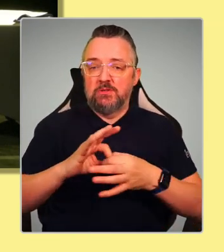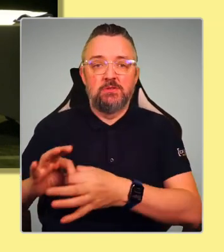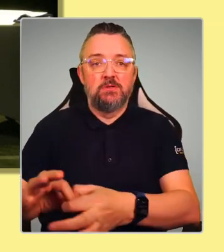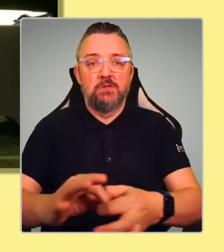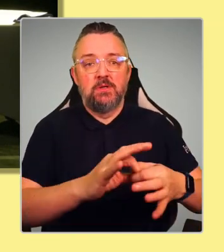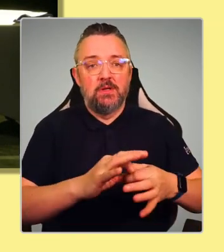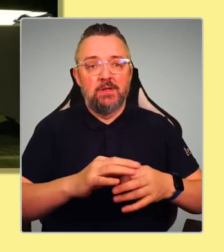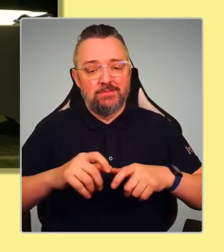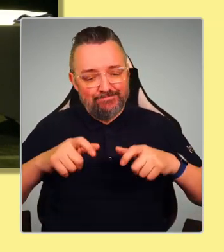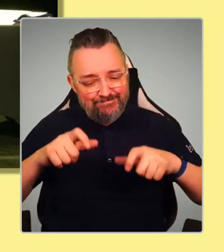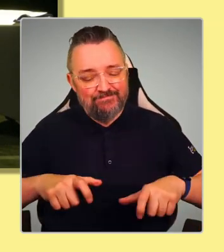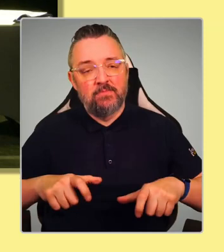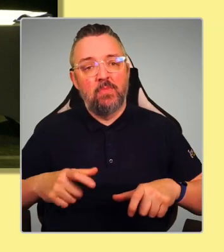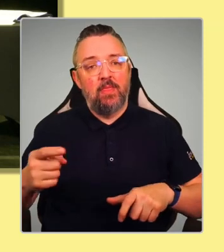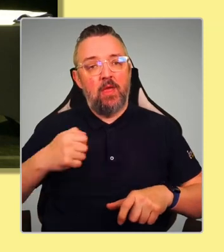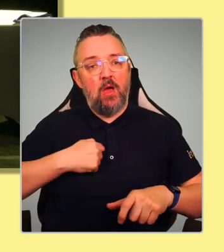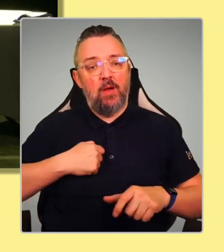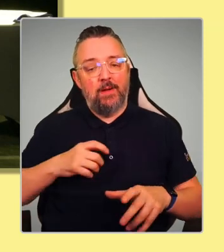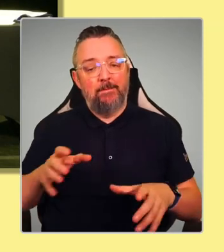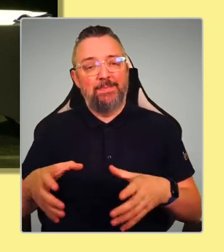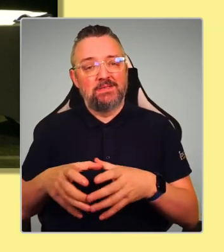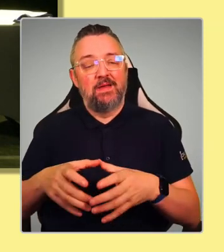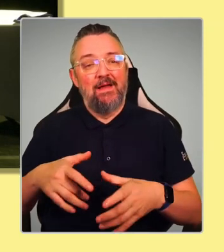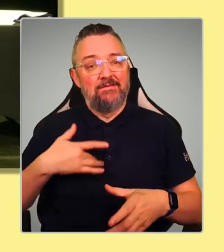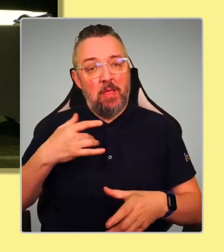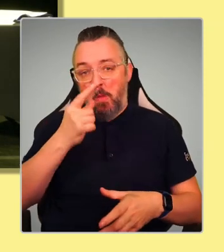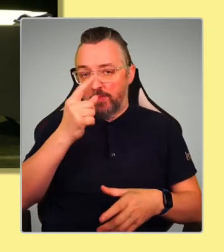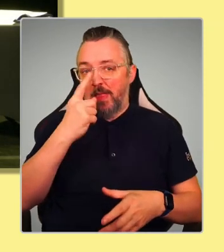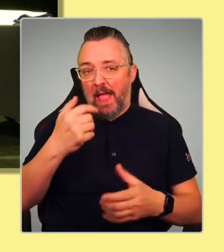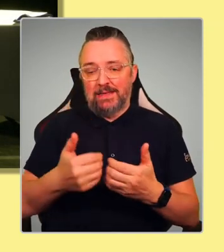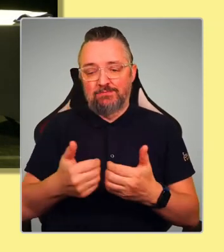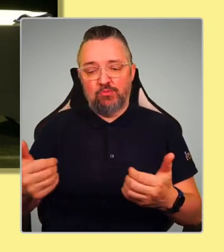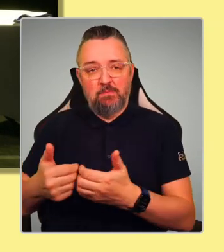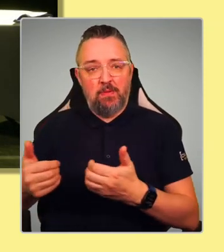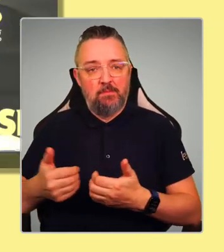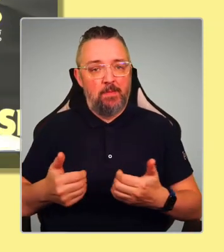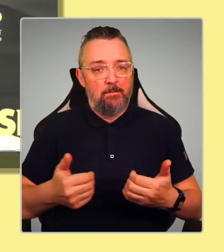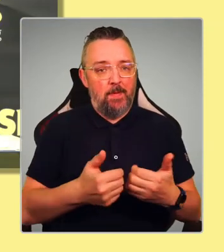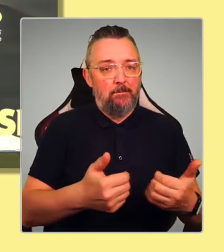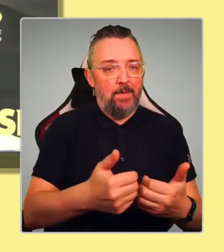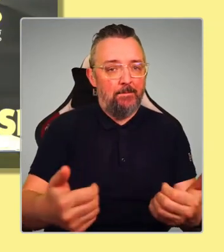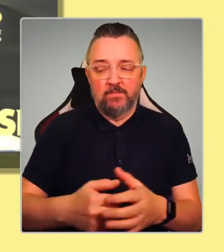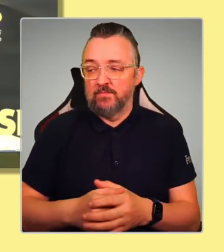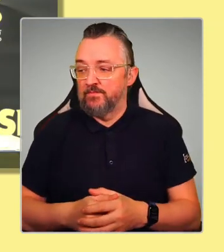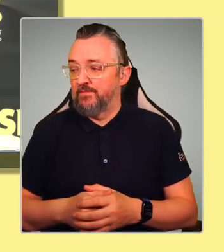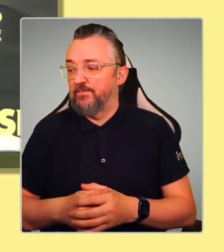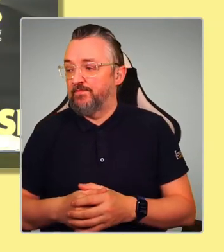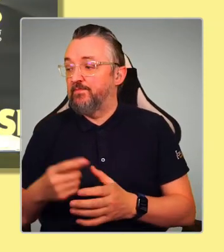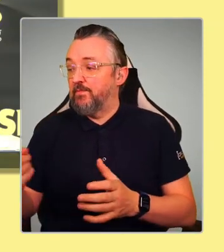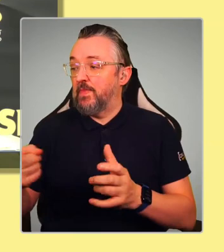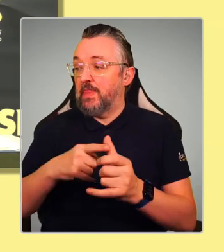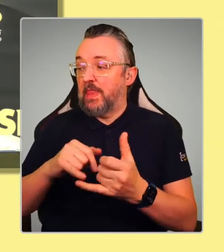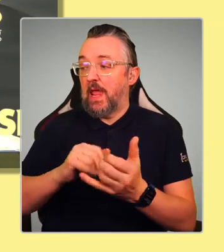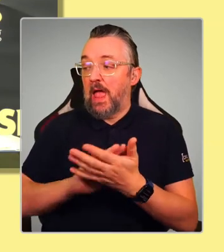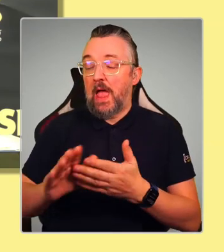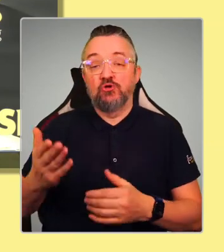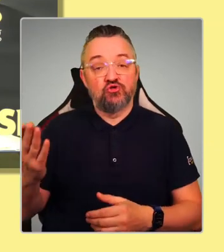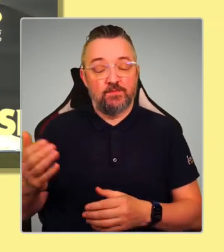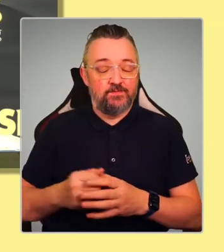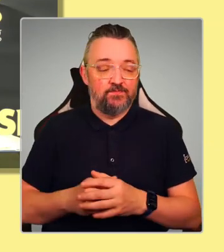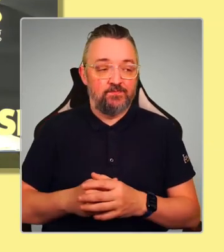dismantling it. Thanks very much. And first to answer this is Ash. Thank you. That's a good question.